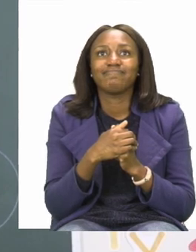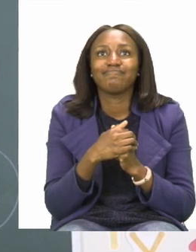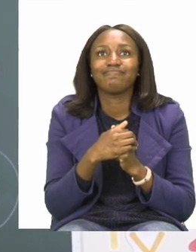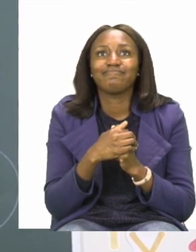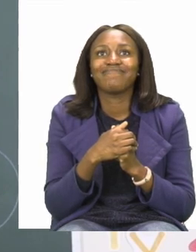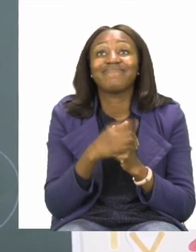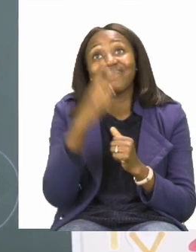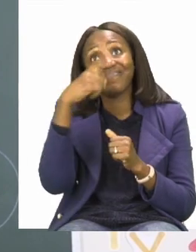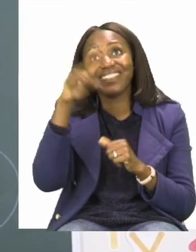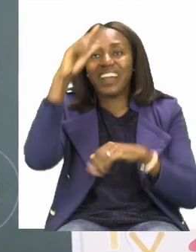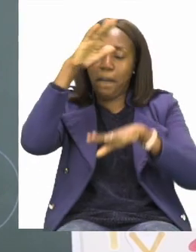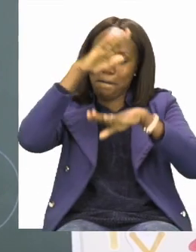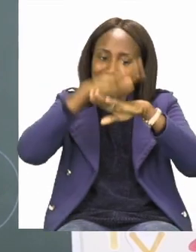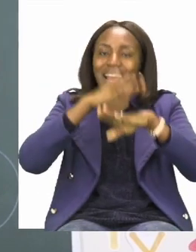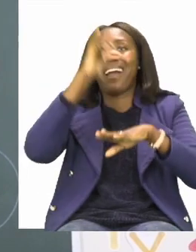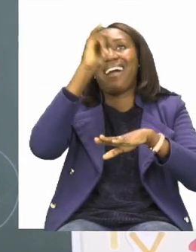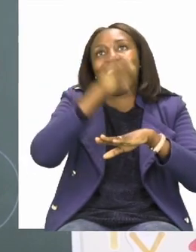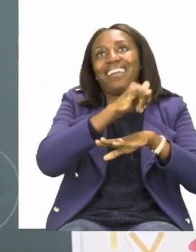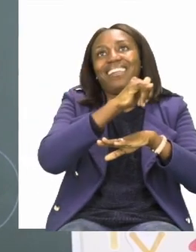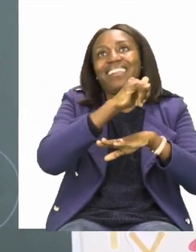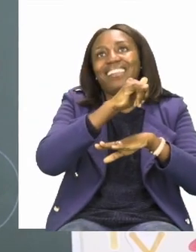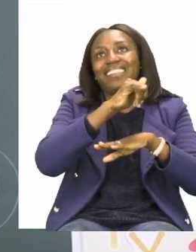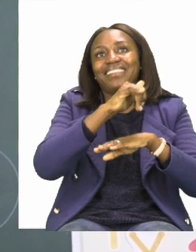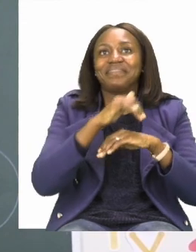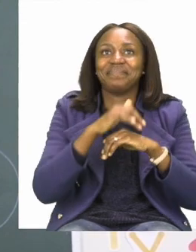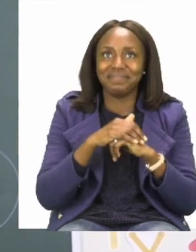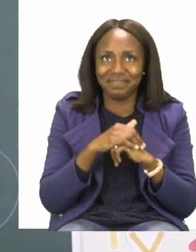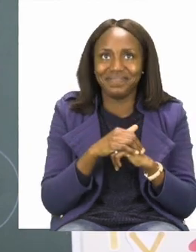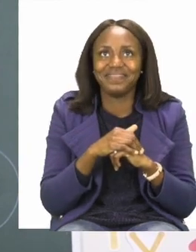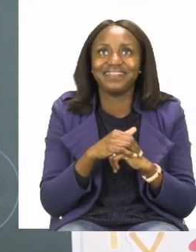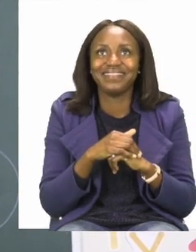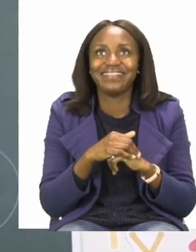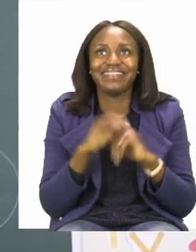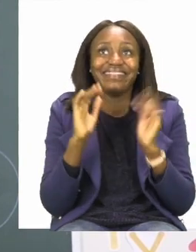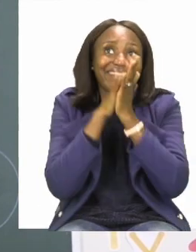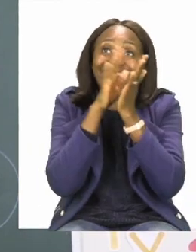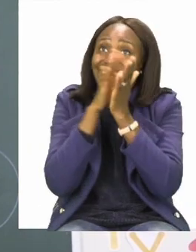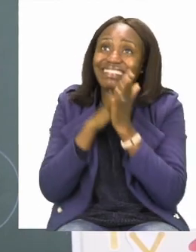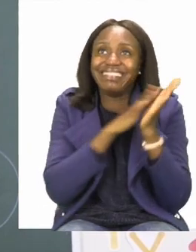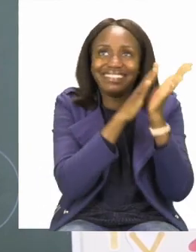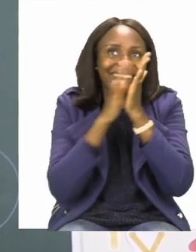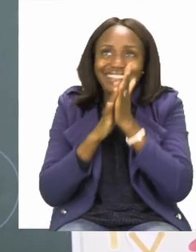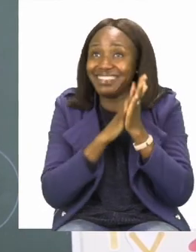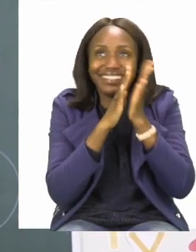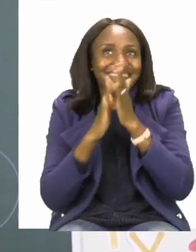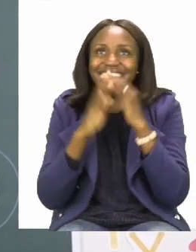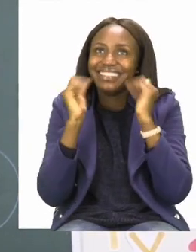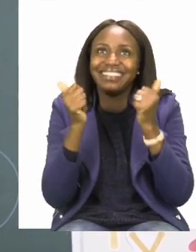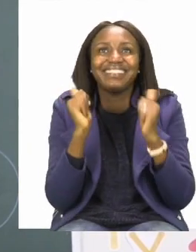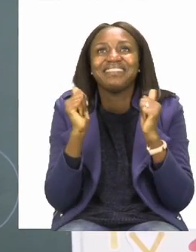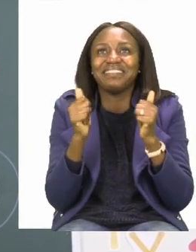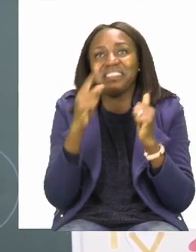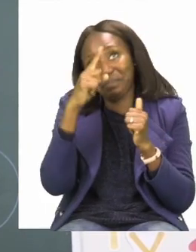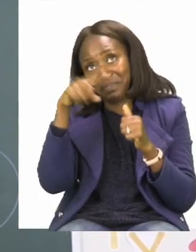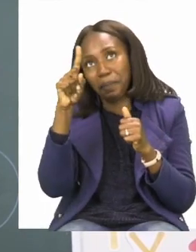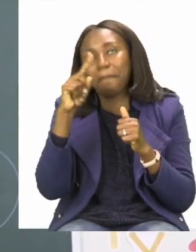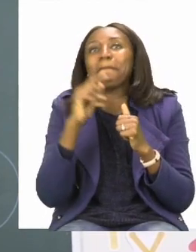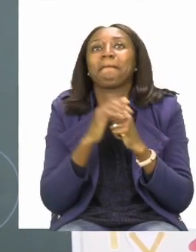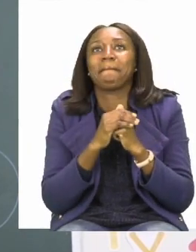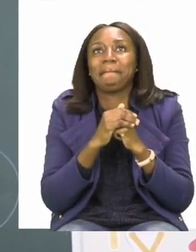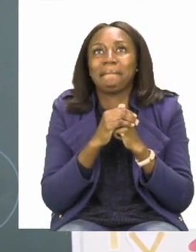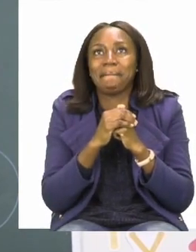Yay! The counter is floating. So, that means we were